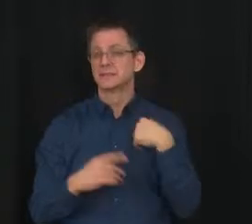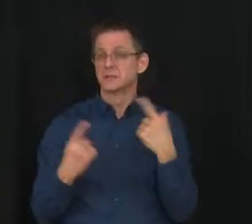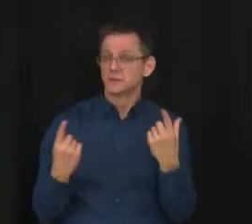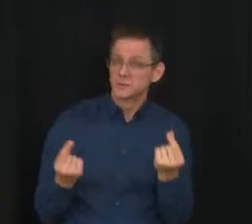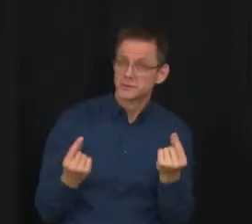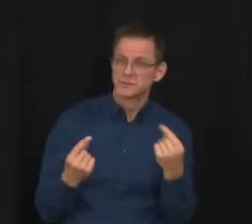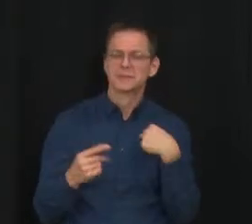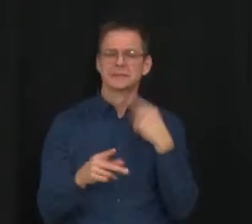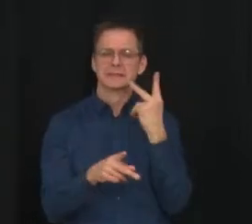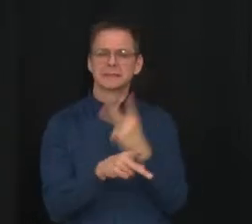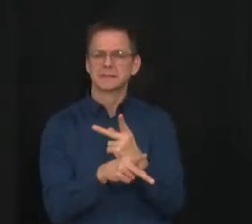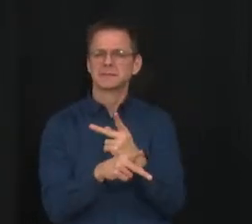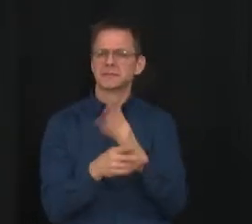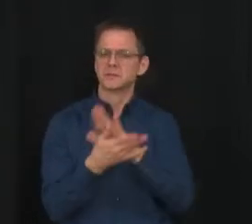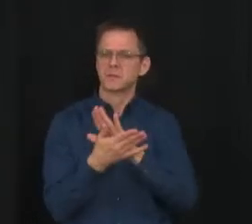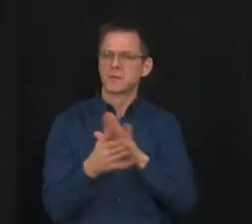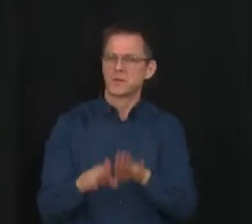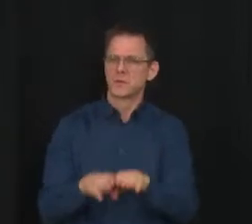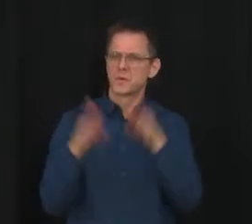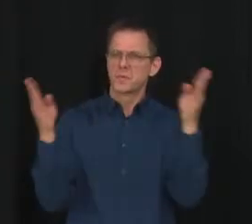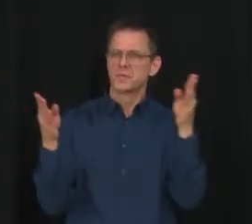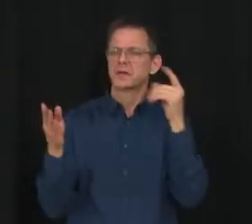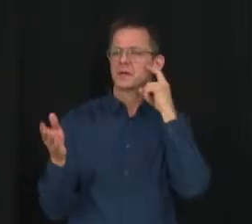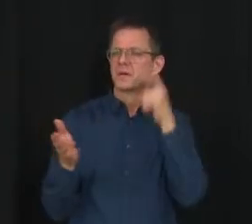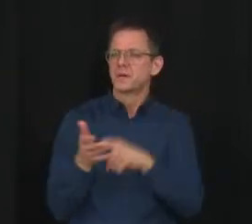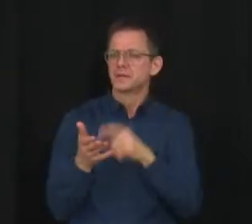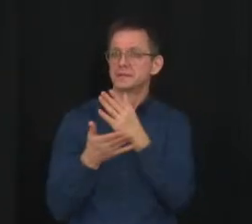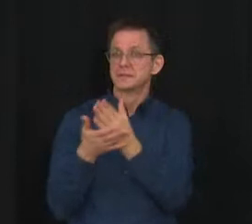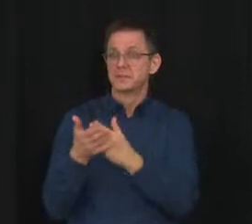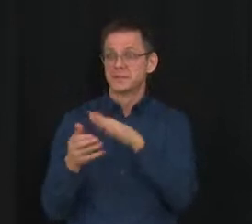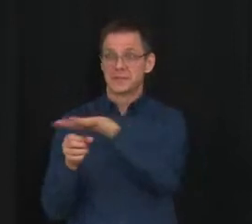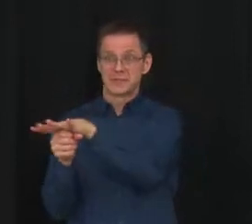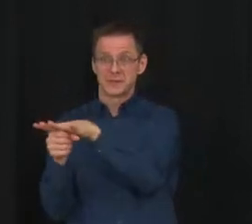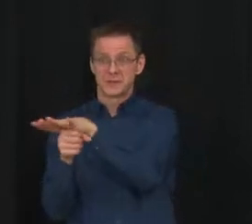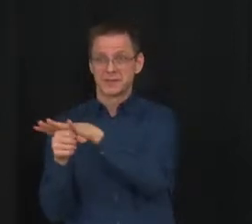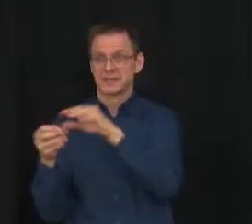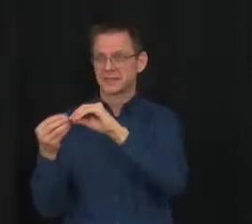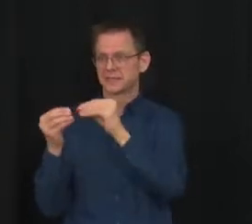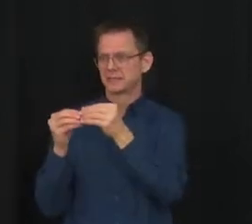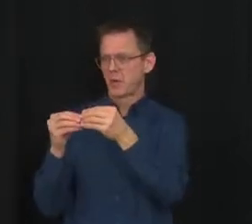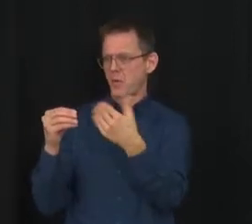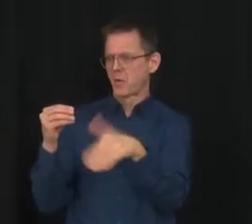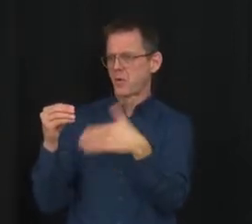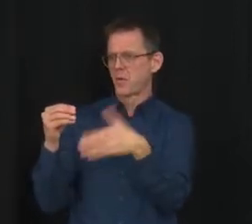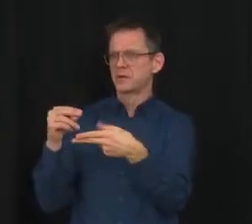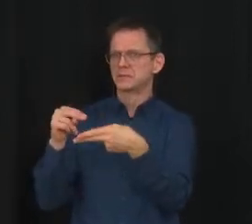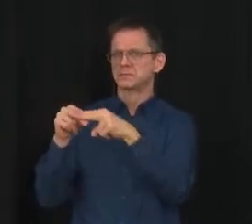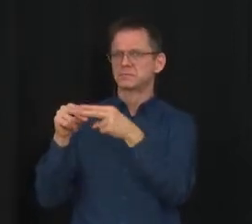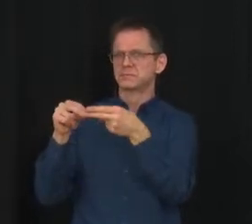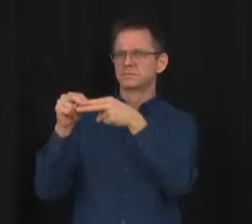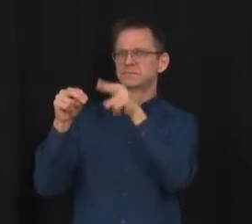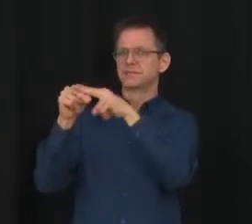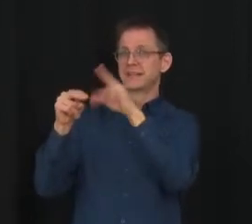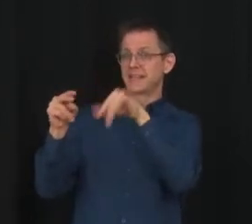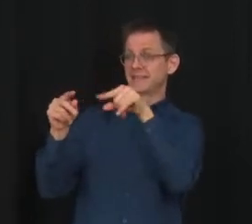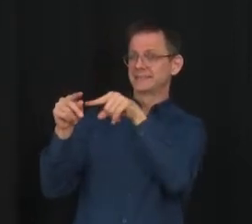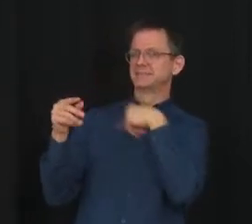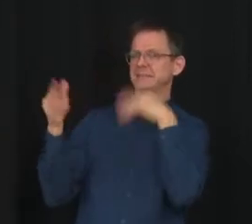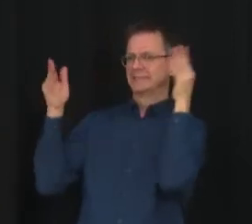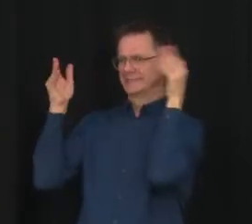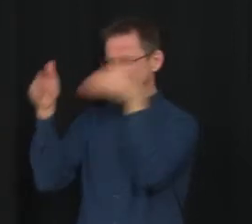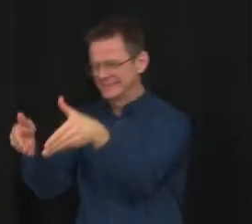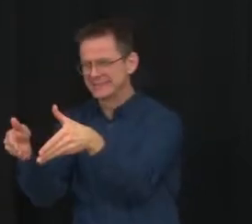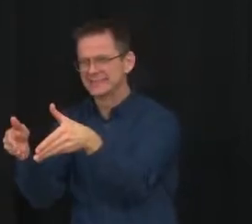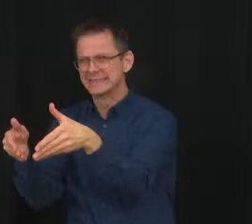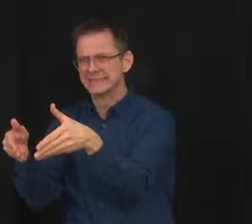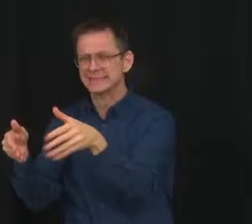is the, in my opinion, best balance of the benefits to kids of being able to be present in school and